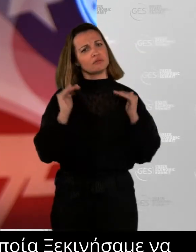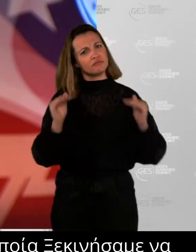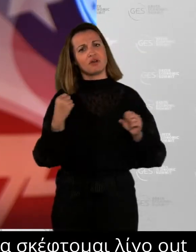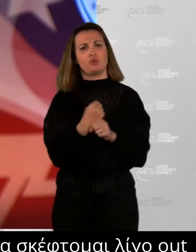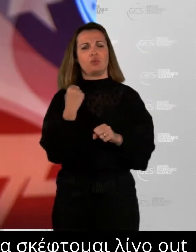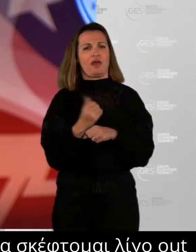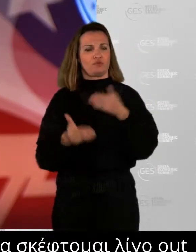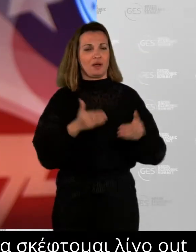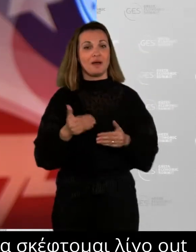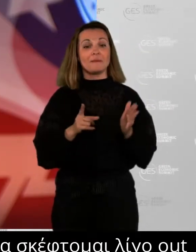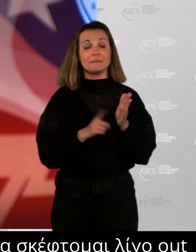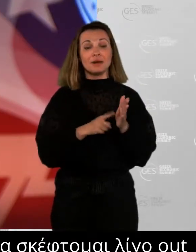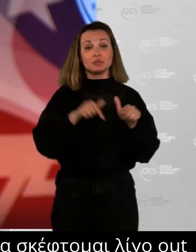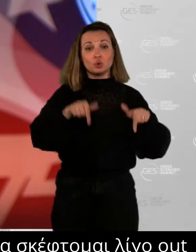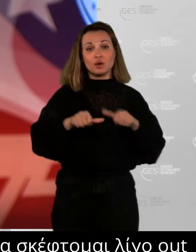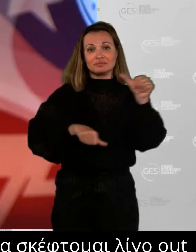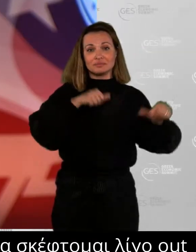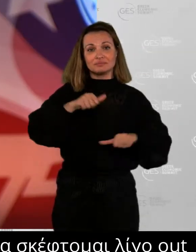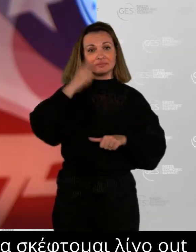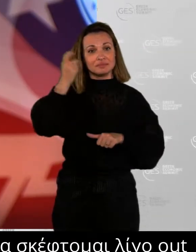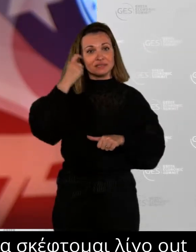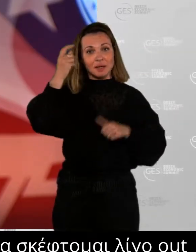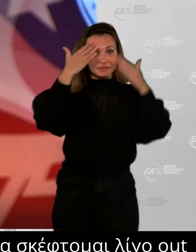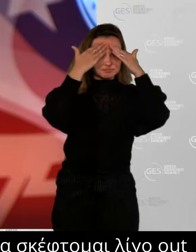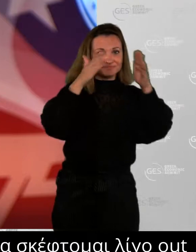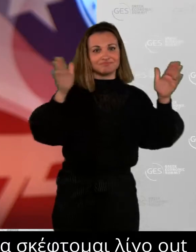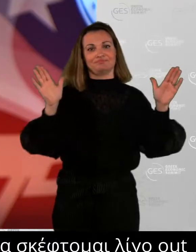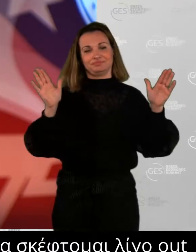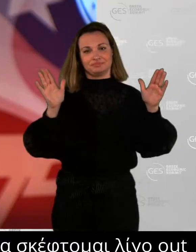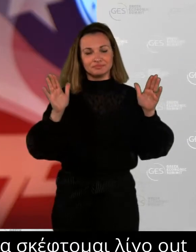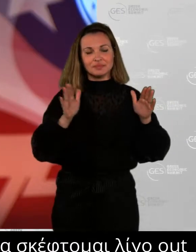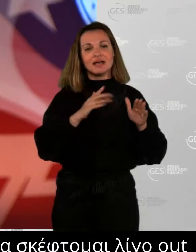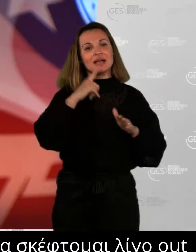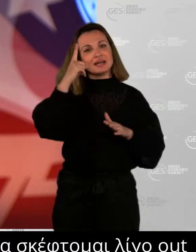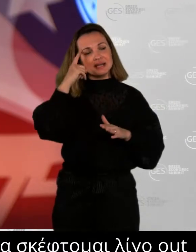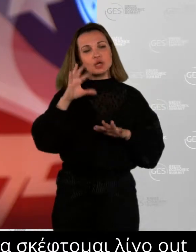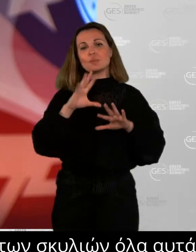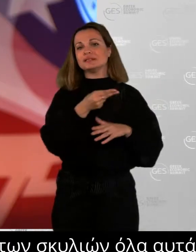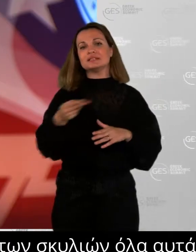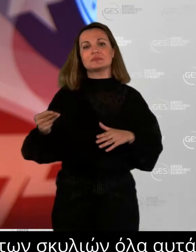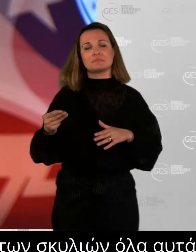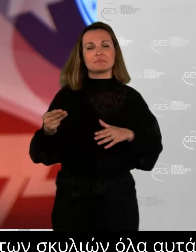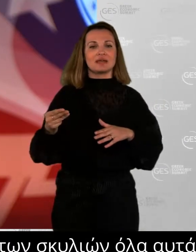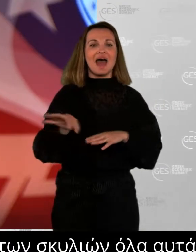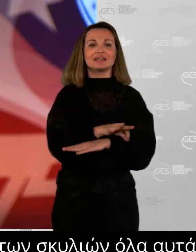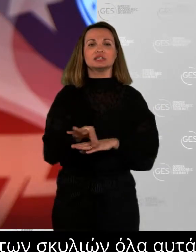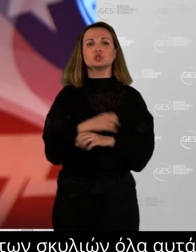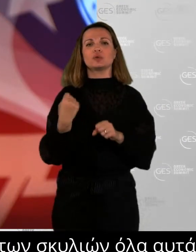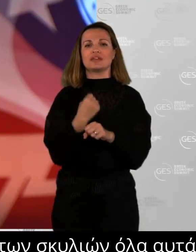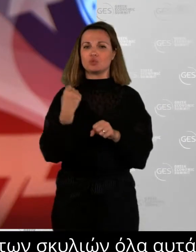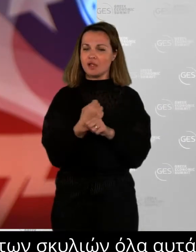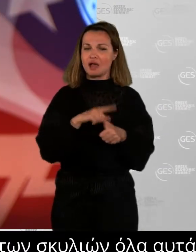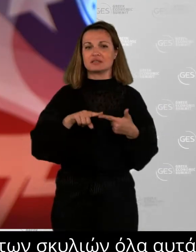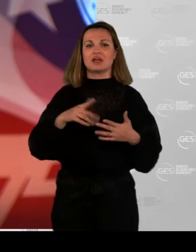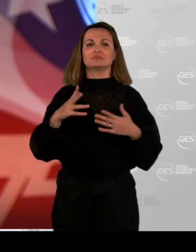outcomes, risk killing, everything around people, the architecture of work in general. And in my opinion, the framework around